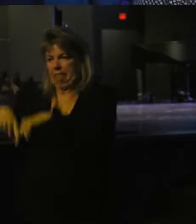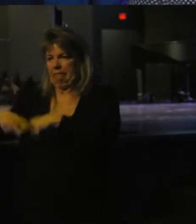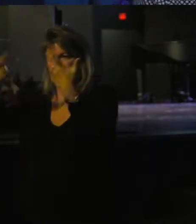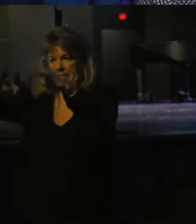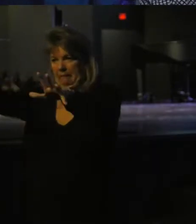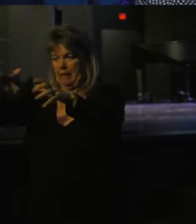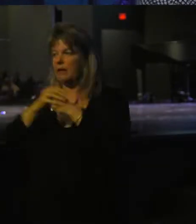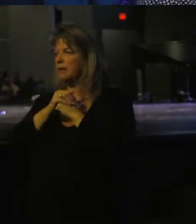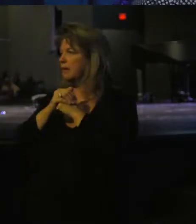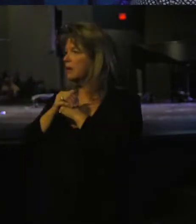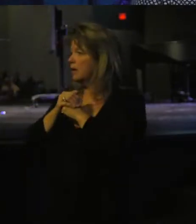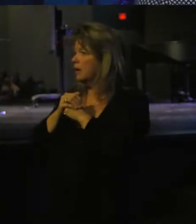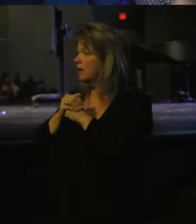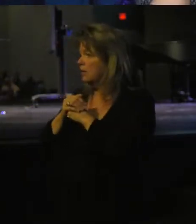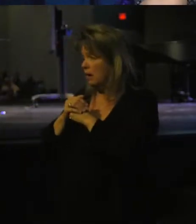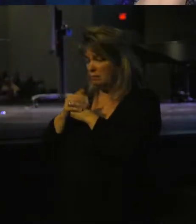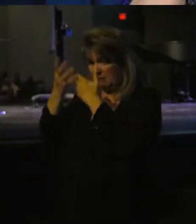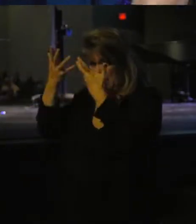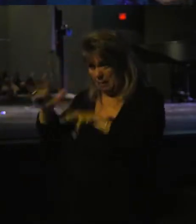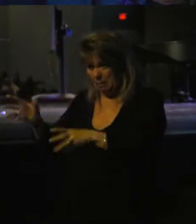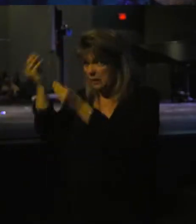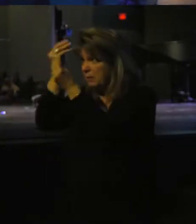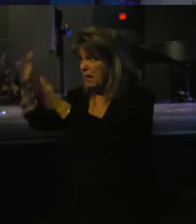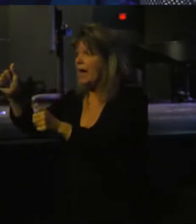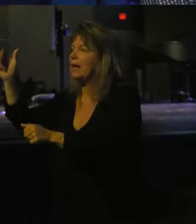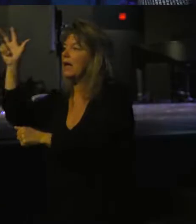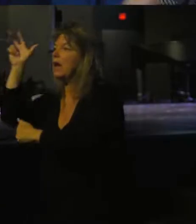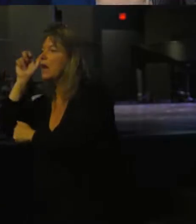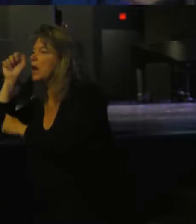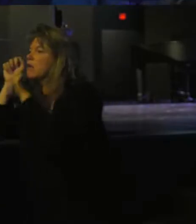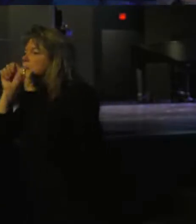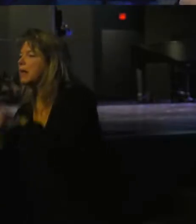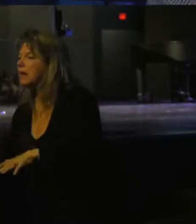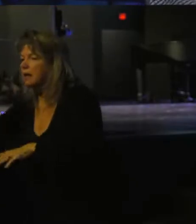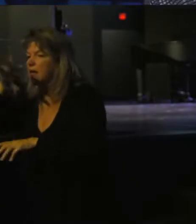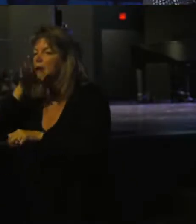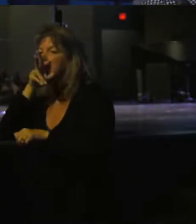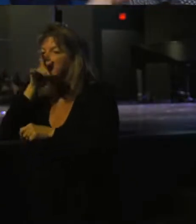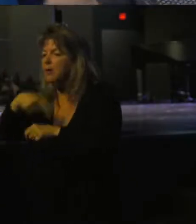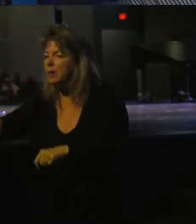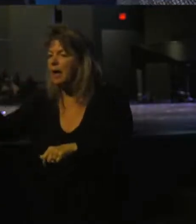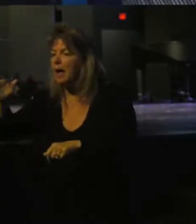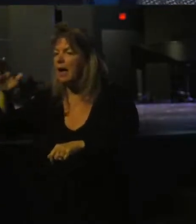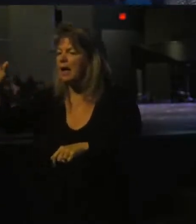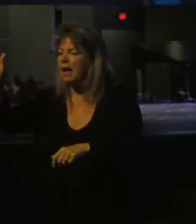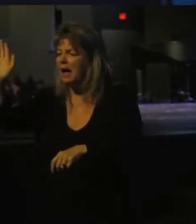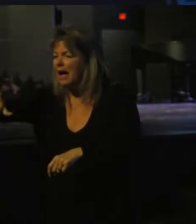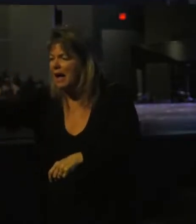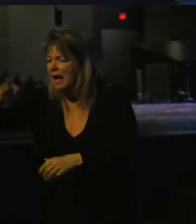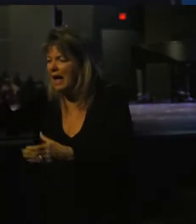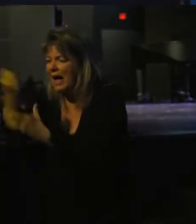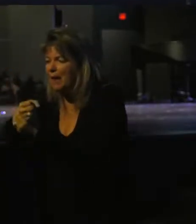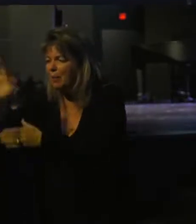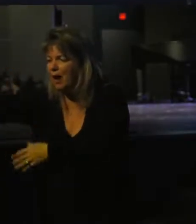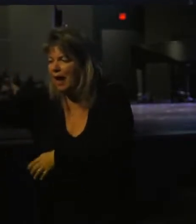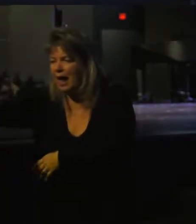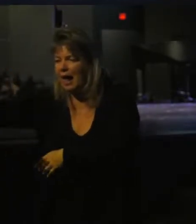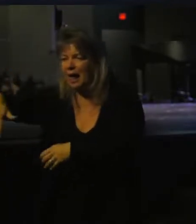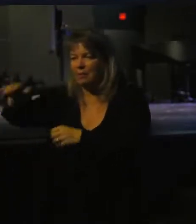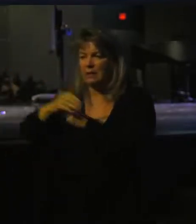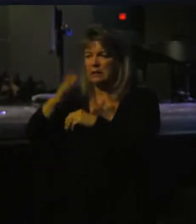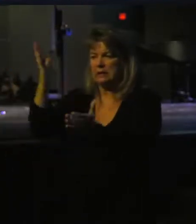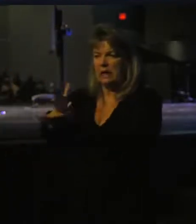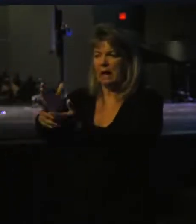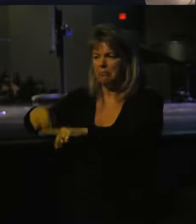completed, as soon as he completed his obedience, he could hear the blessing. God spoke down to him and said, Abraham, Abraham. Like as if he's urgently, no, no,